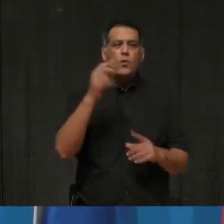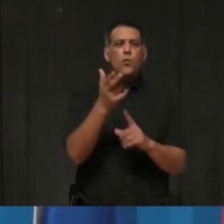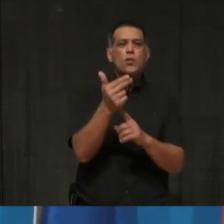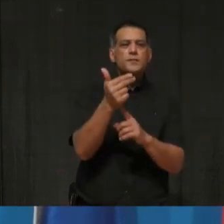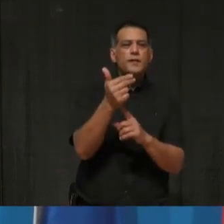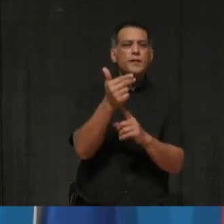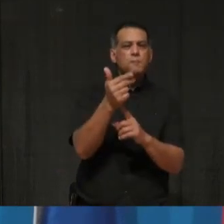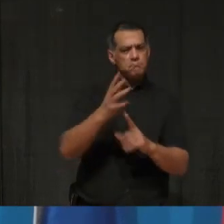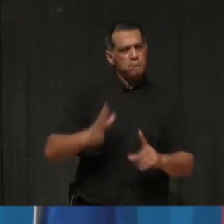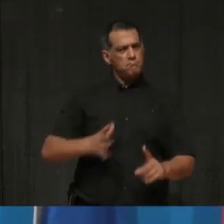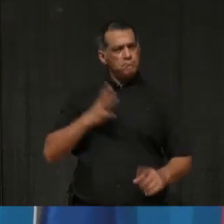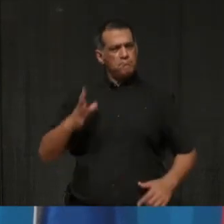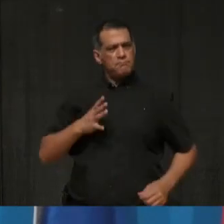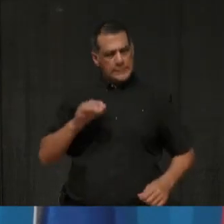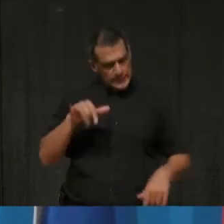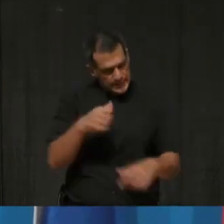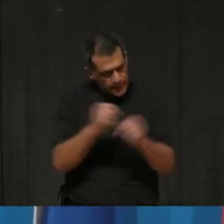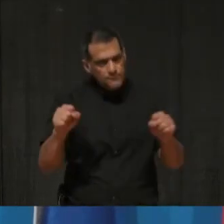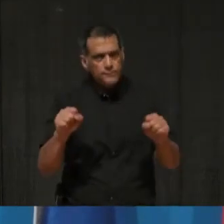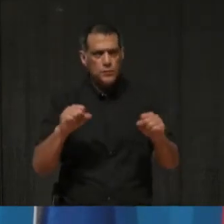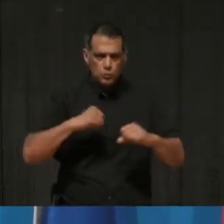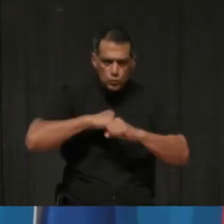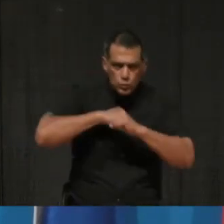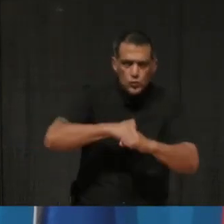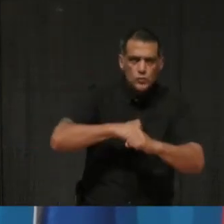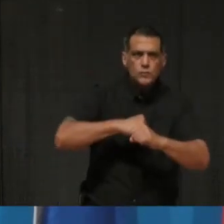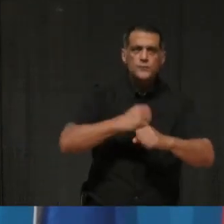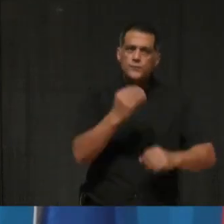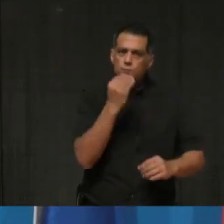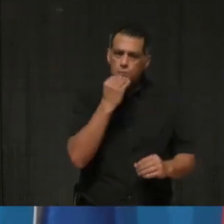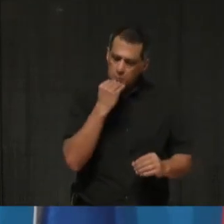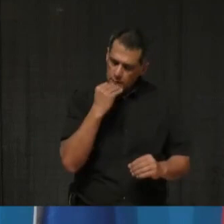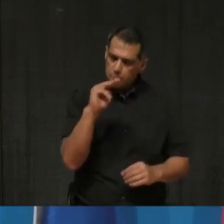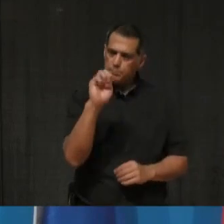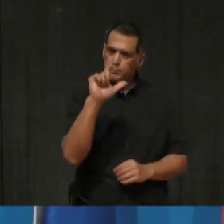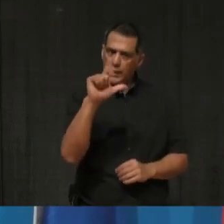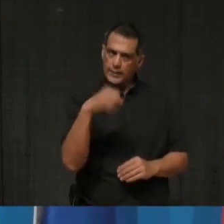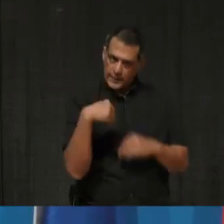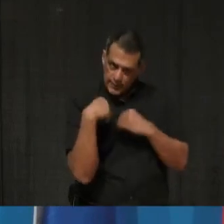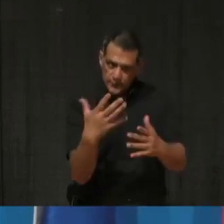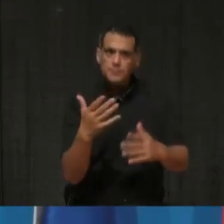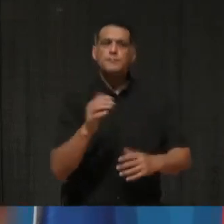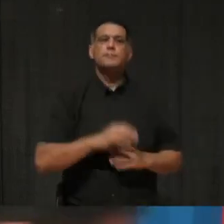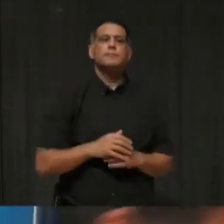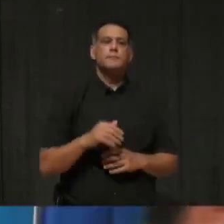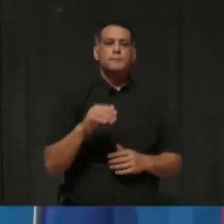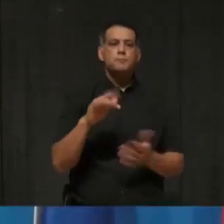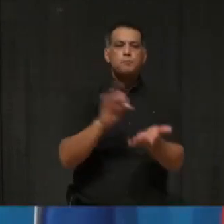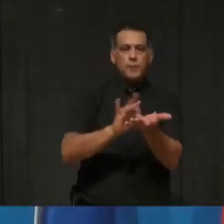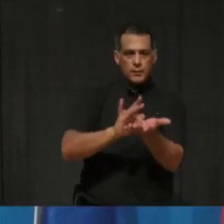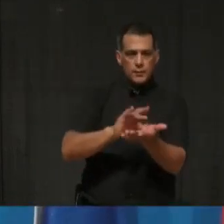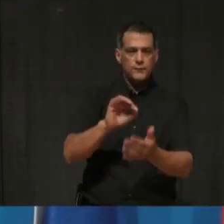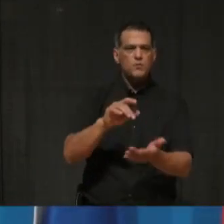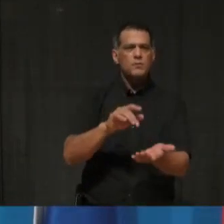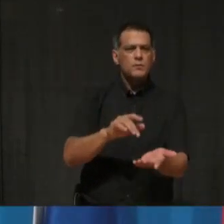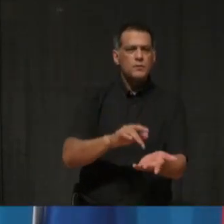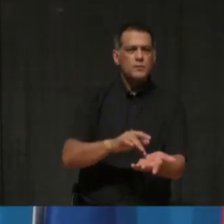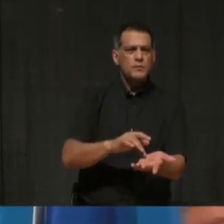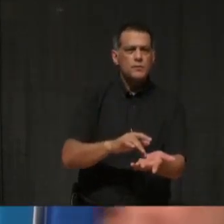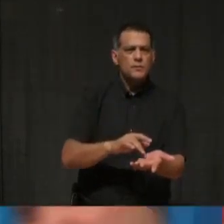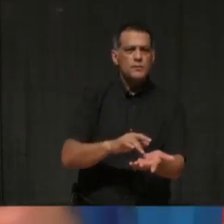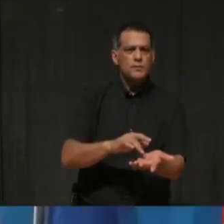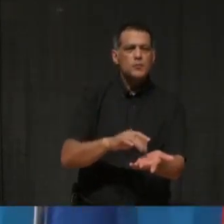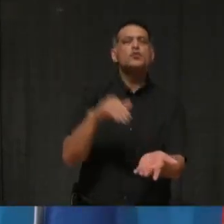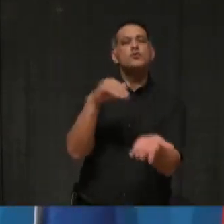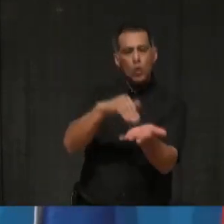safe, secure, meals are included, there are medical staff, uh, that are also on site to assist. Thanks for the question. Oh, very well. Wait, Owen, Dr. Lowe,